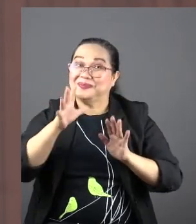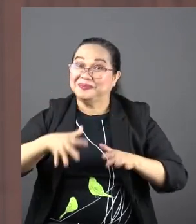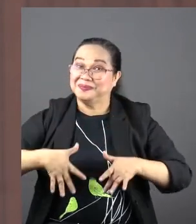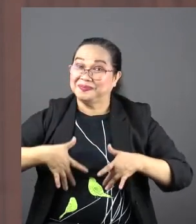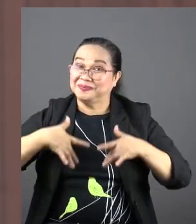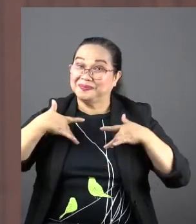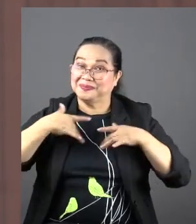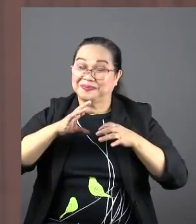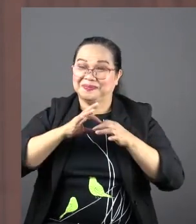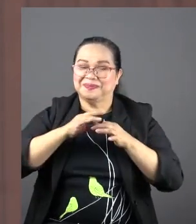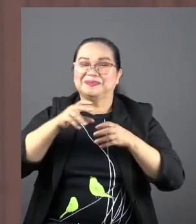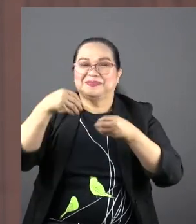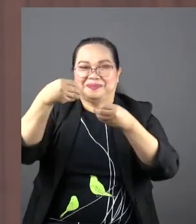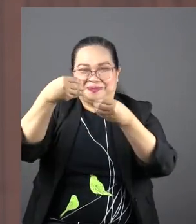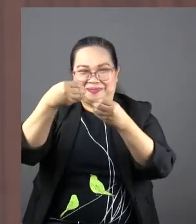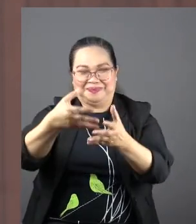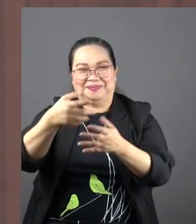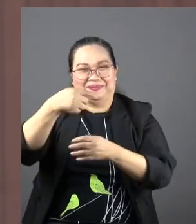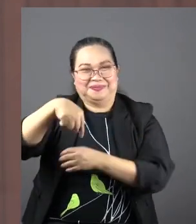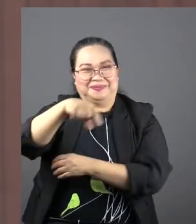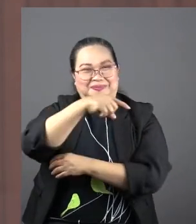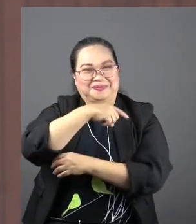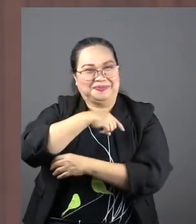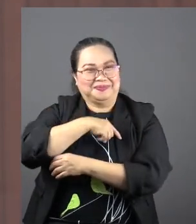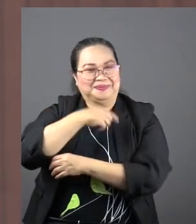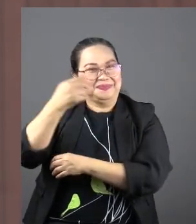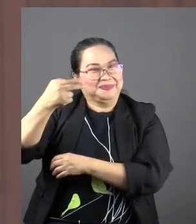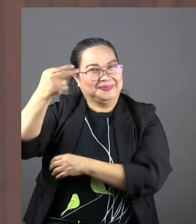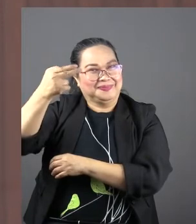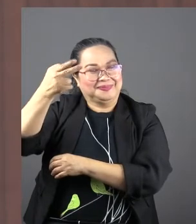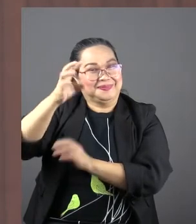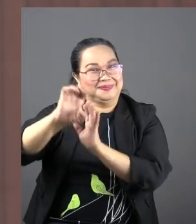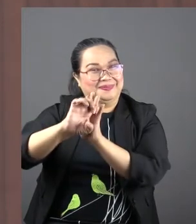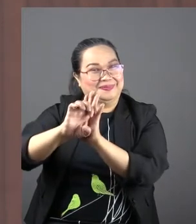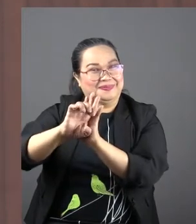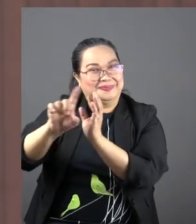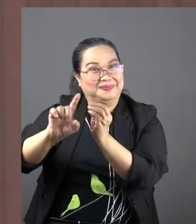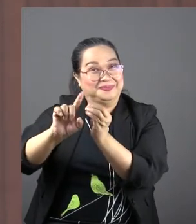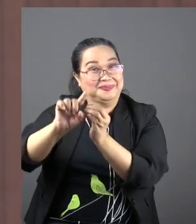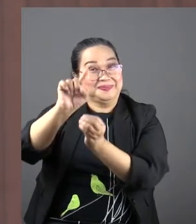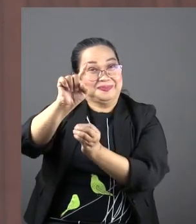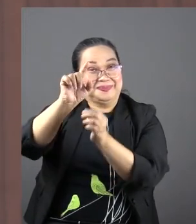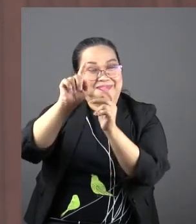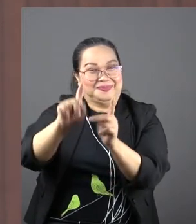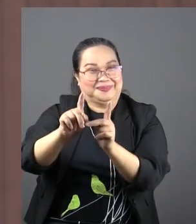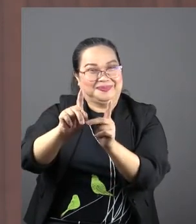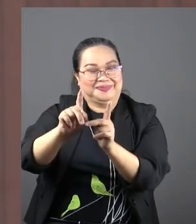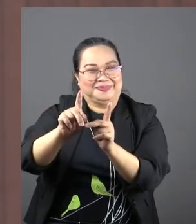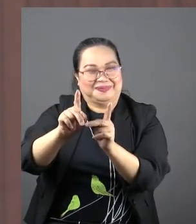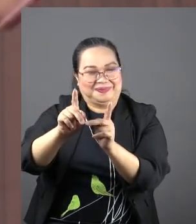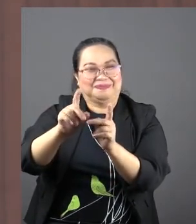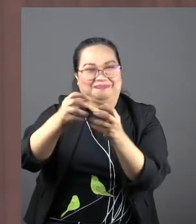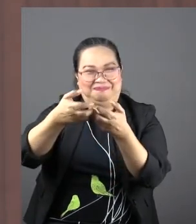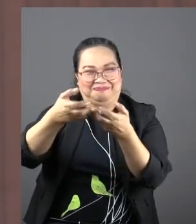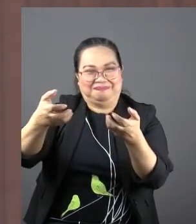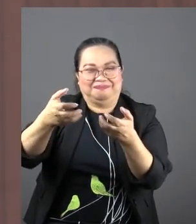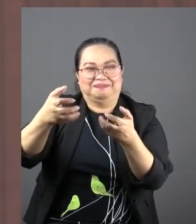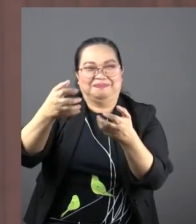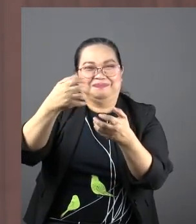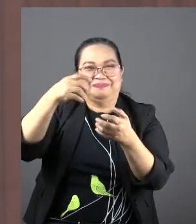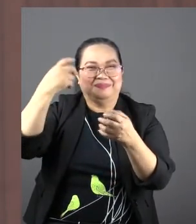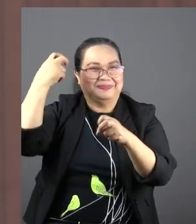God has lovingly given us a historical example of how someone pulled off the most